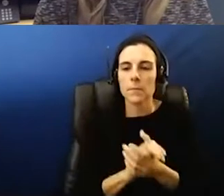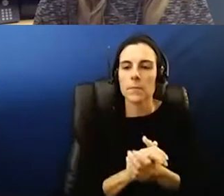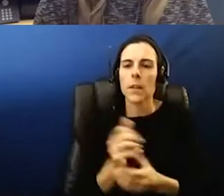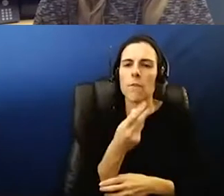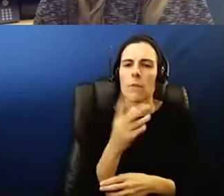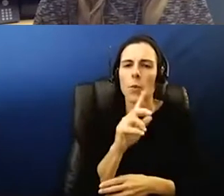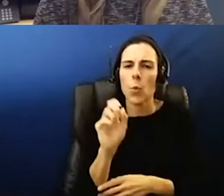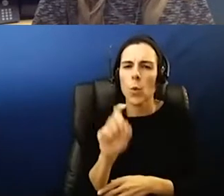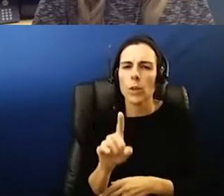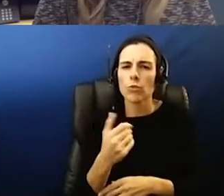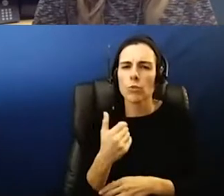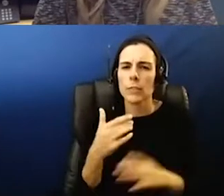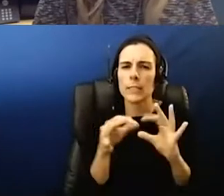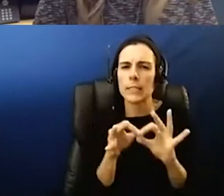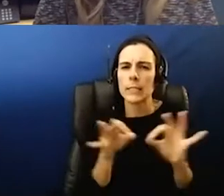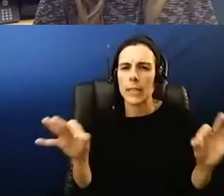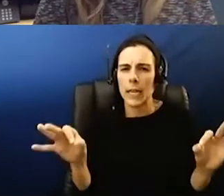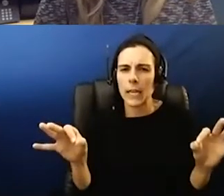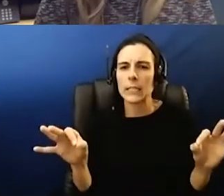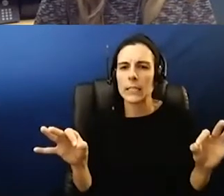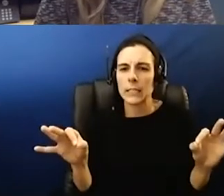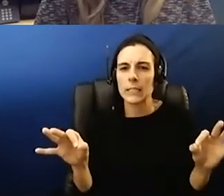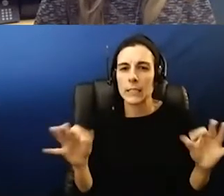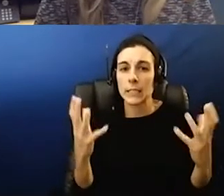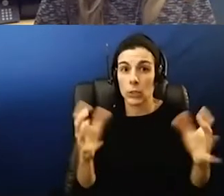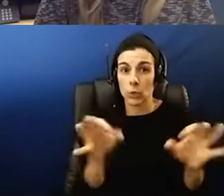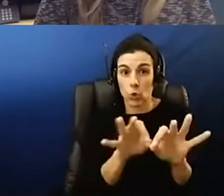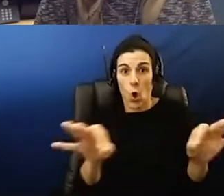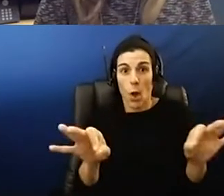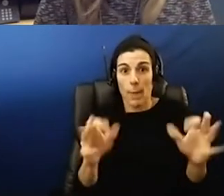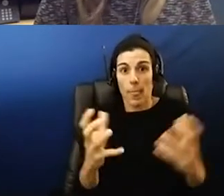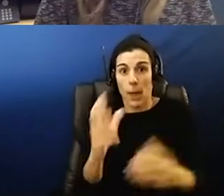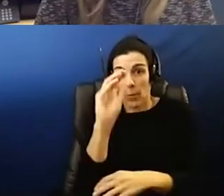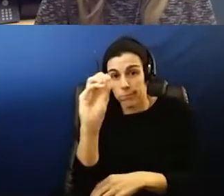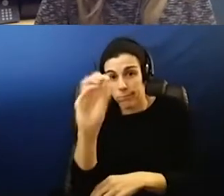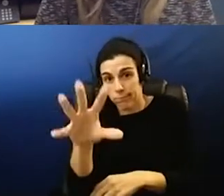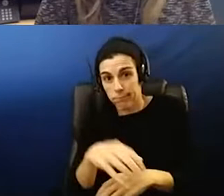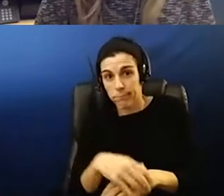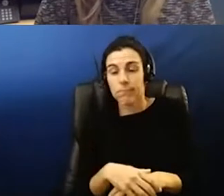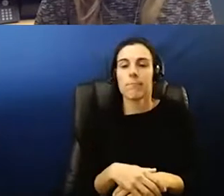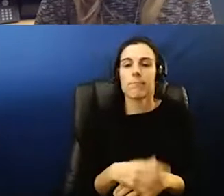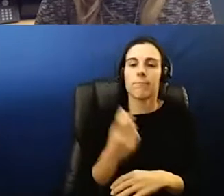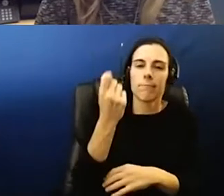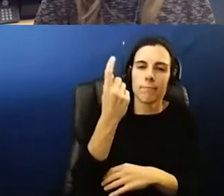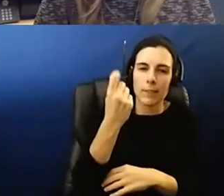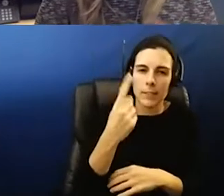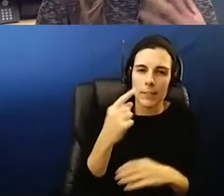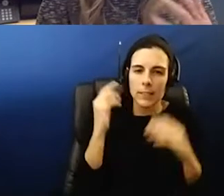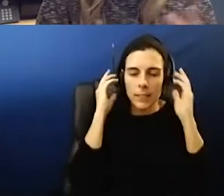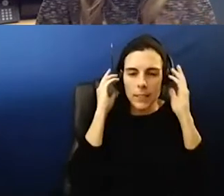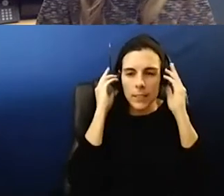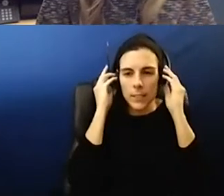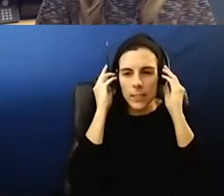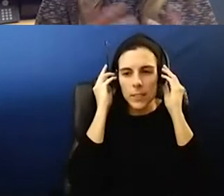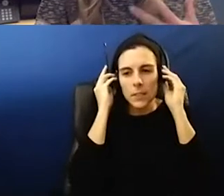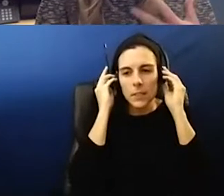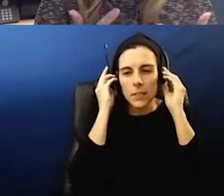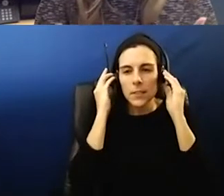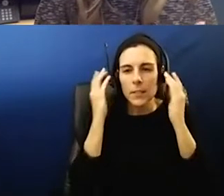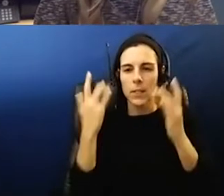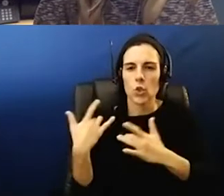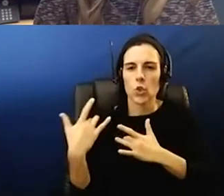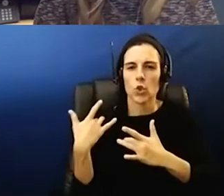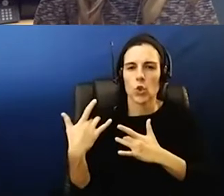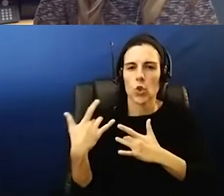actually they they state that it's a comment but they would like to have it noted and and and so noted i understand about the concern about